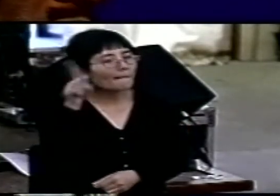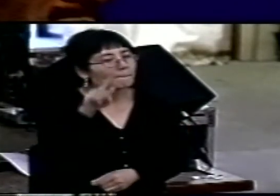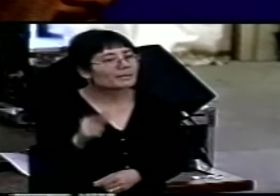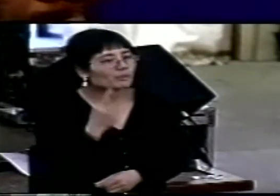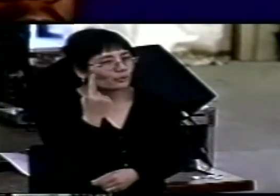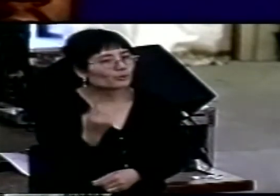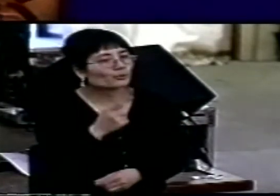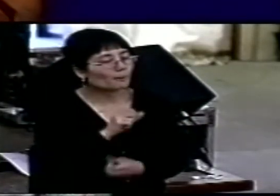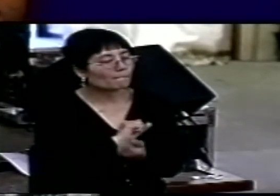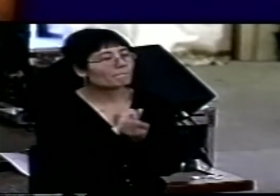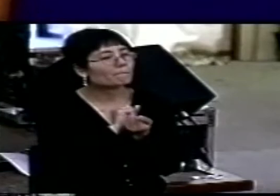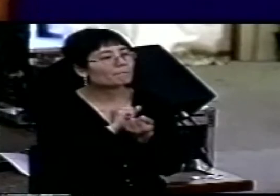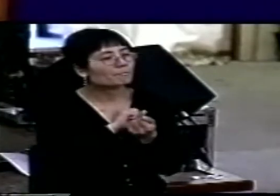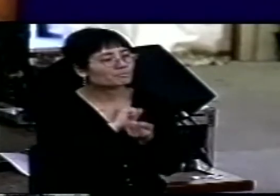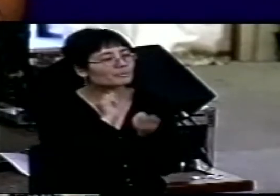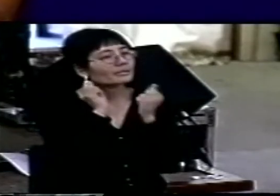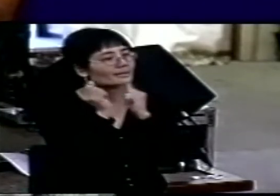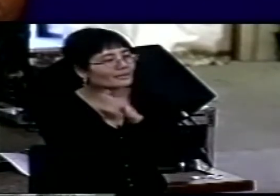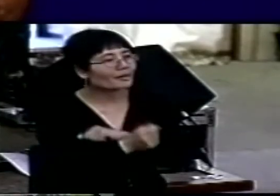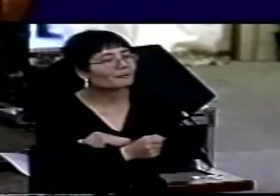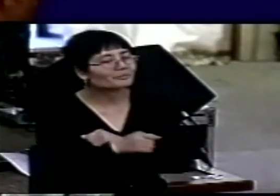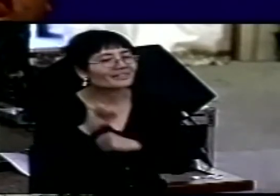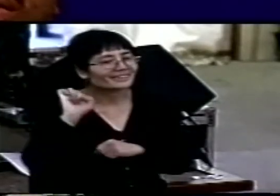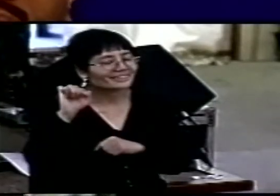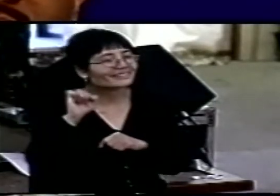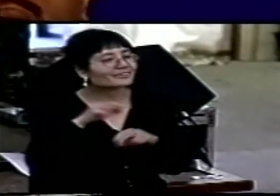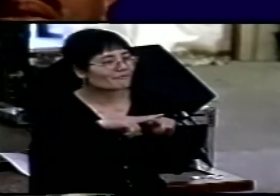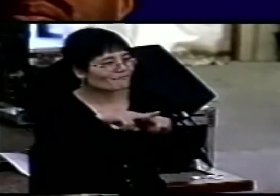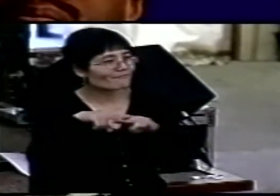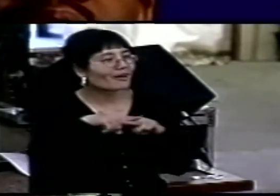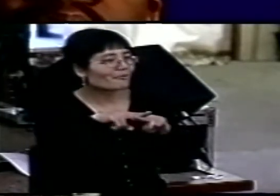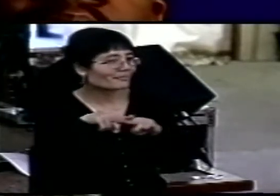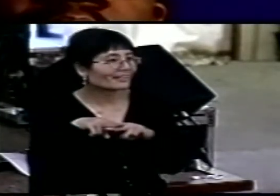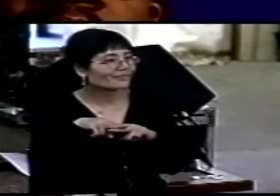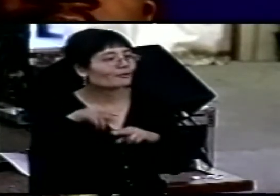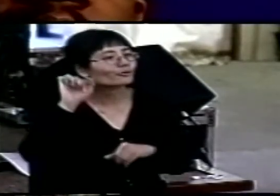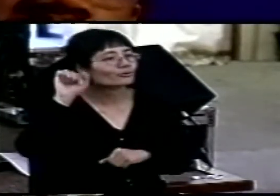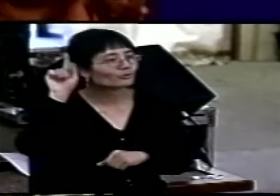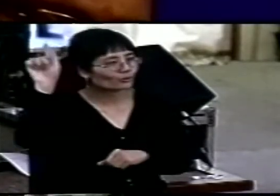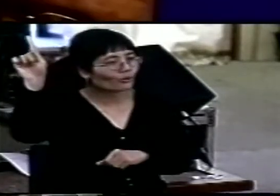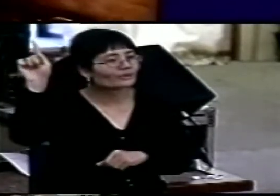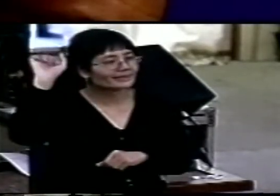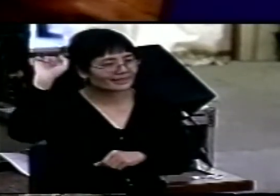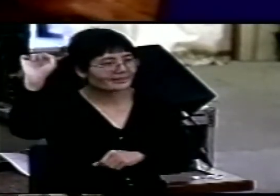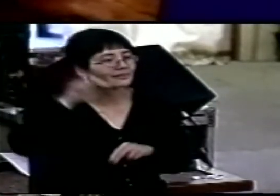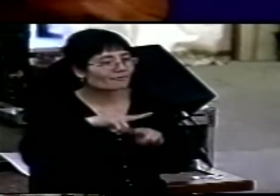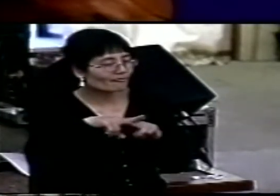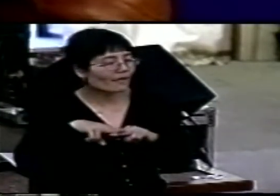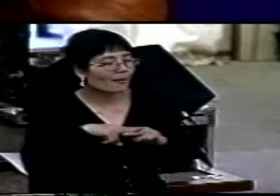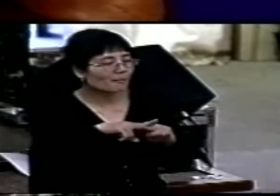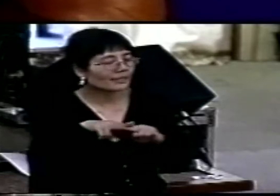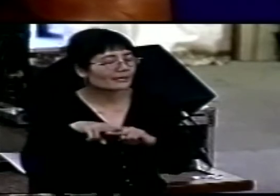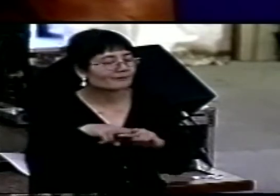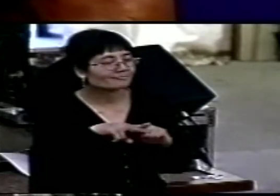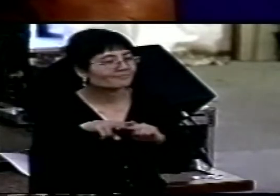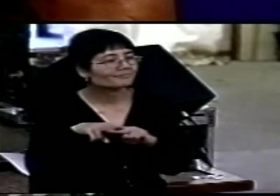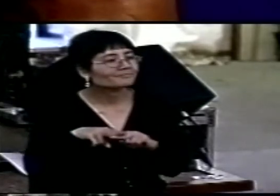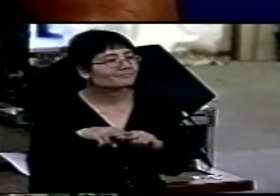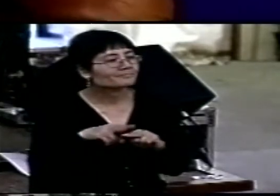an extended part of this small family of God with him for three and a half years.